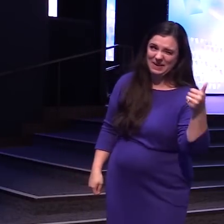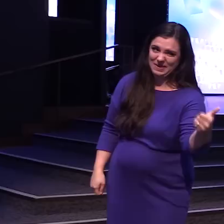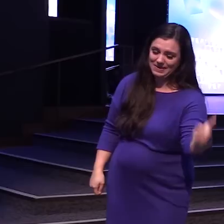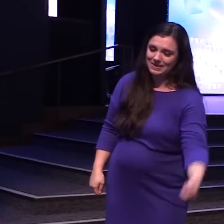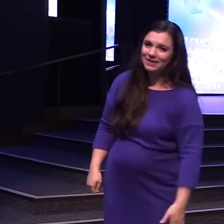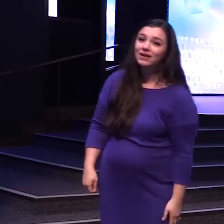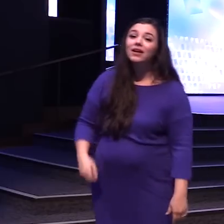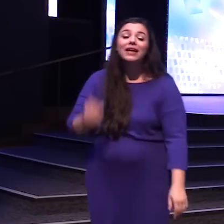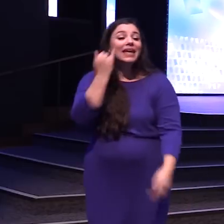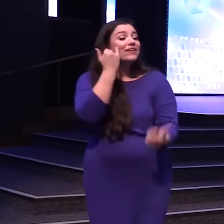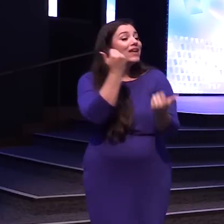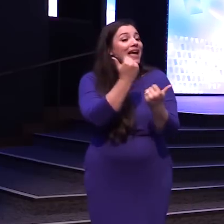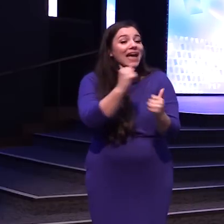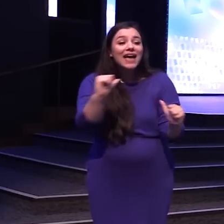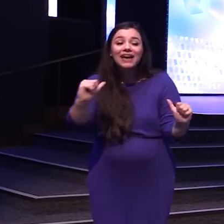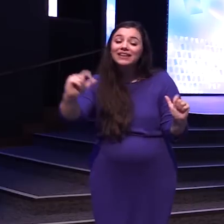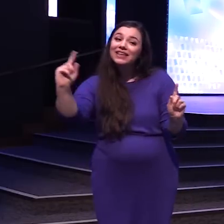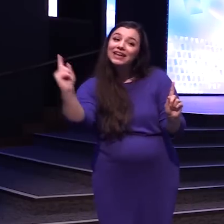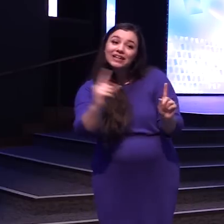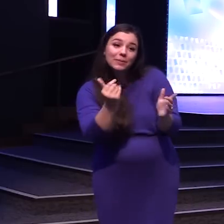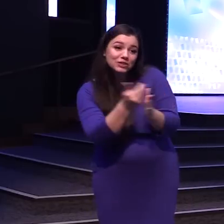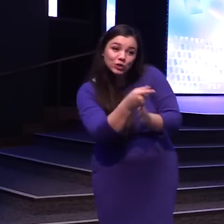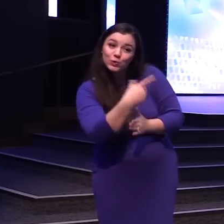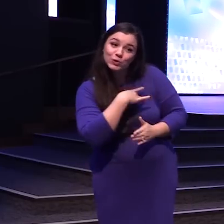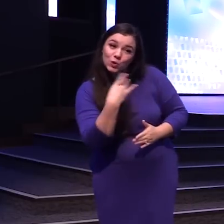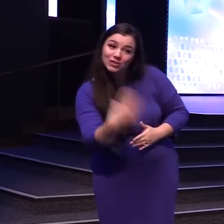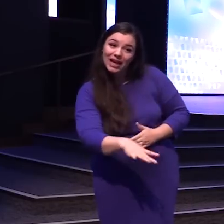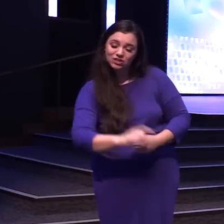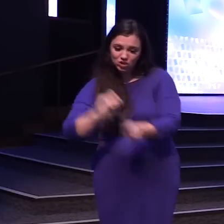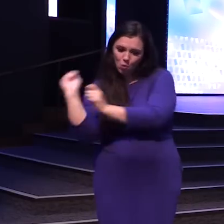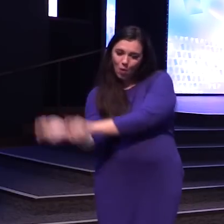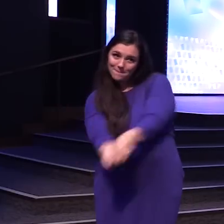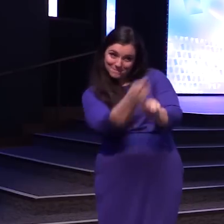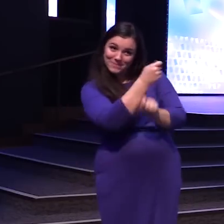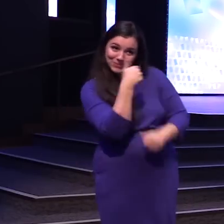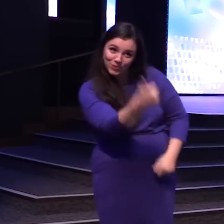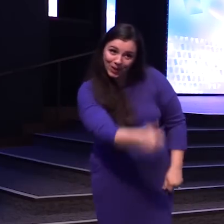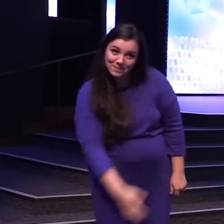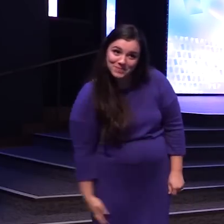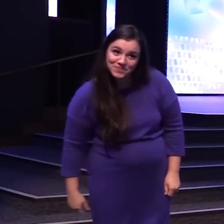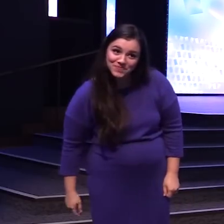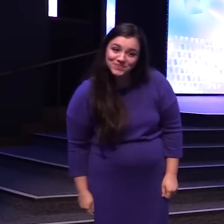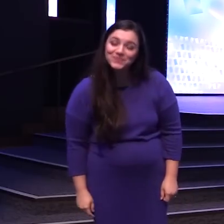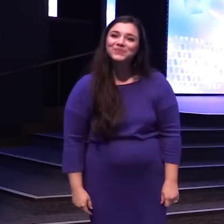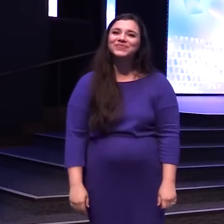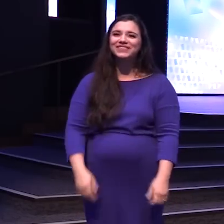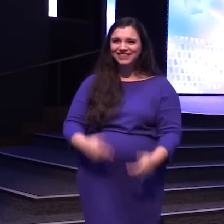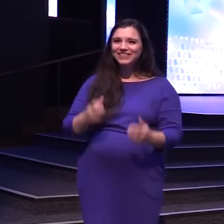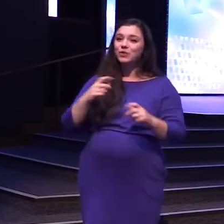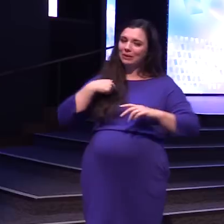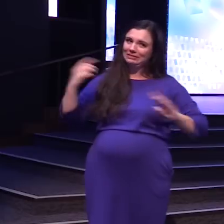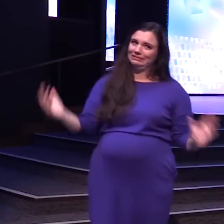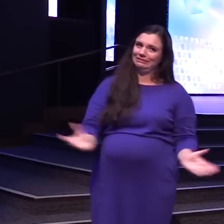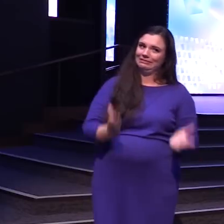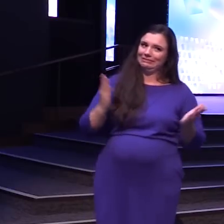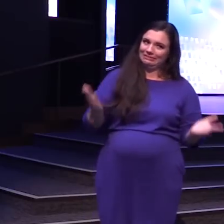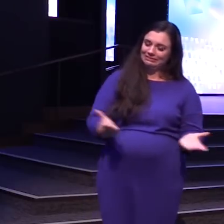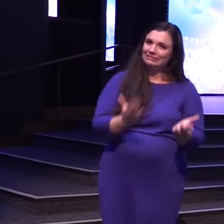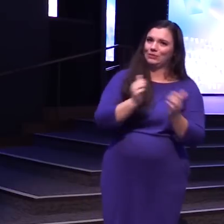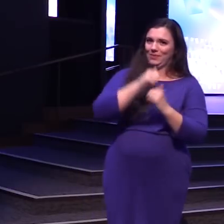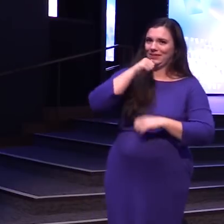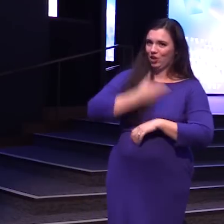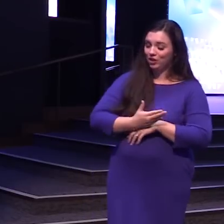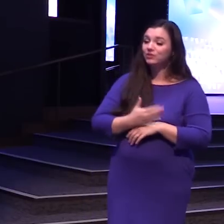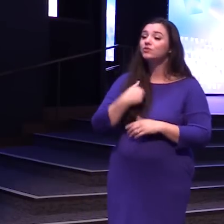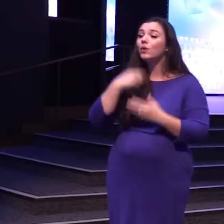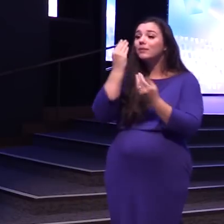And if anything Comes near you That you don't like You just Whop them Okay Here's what